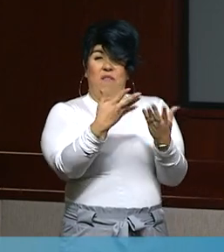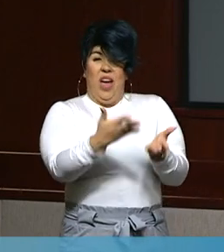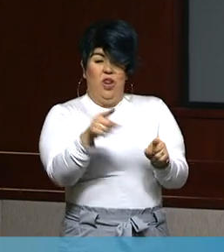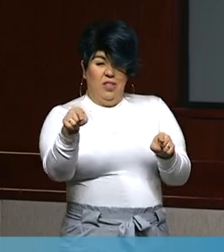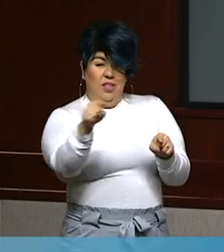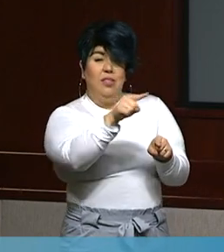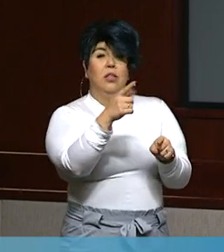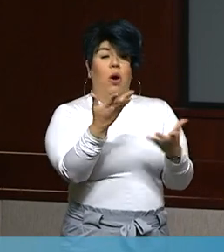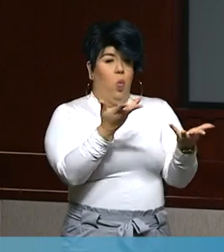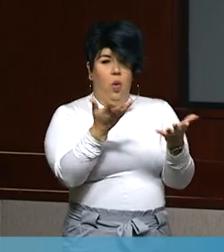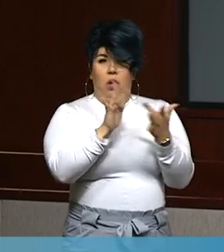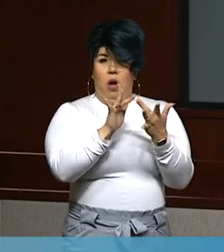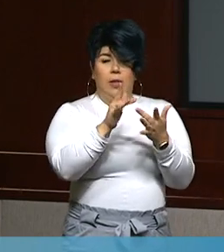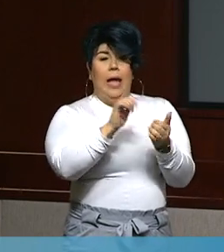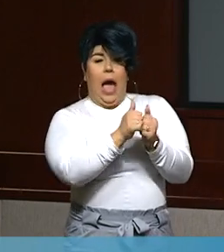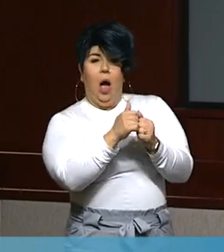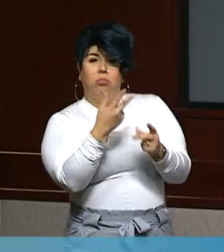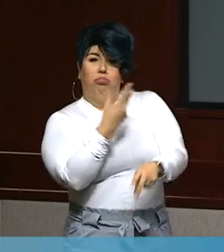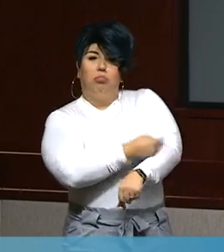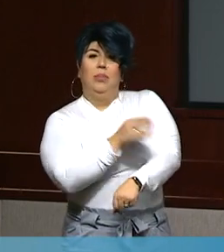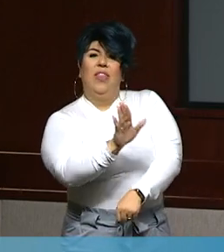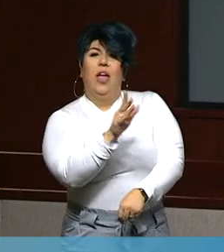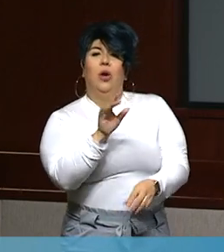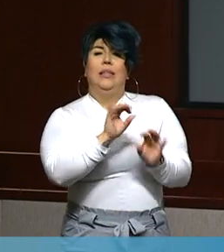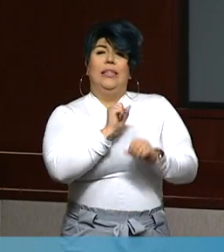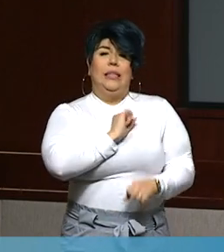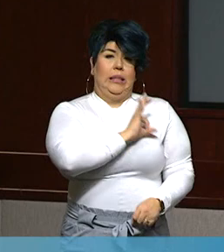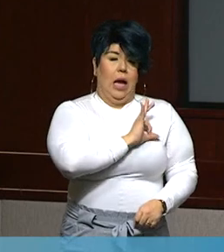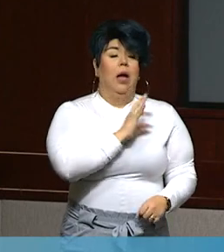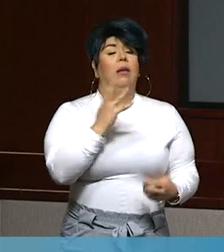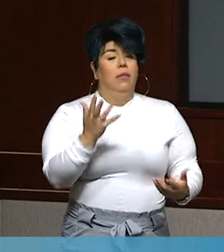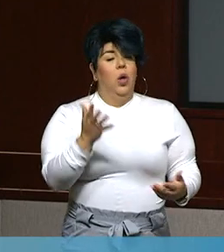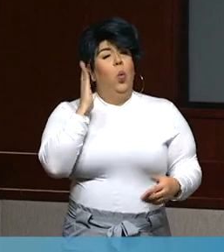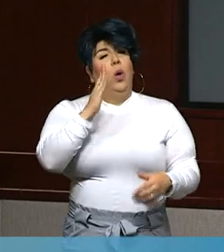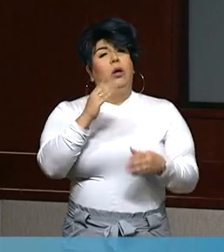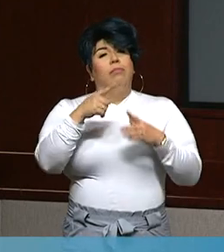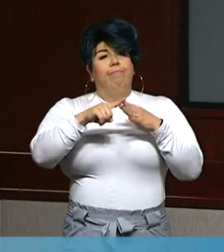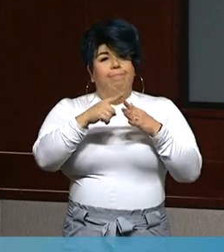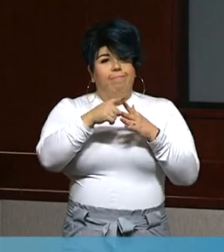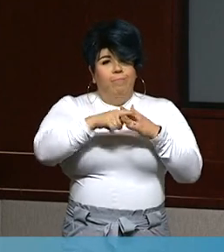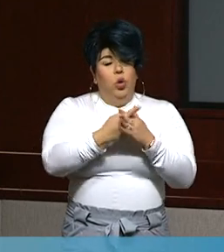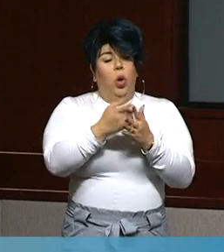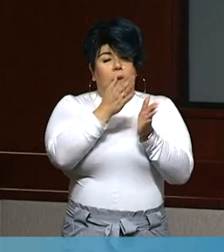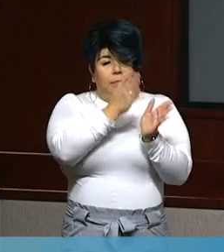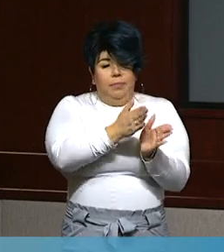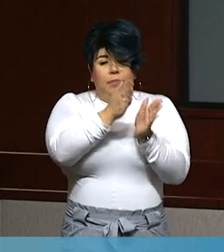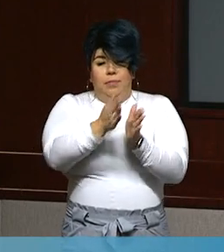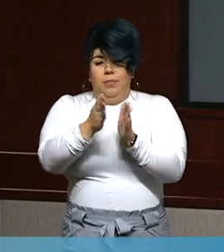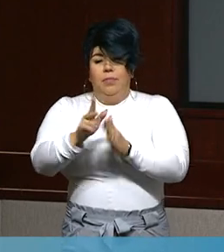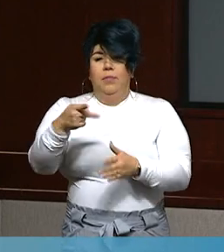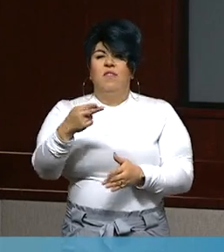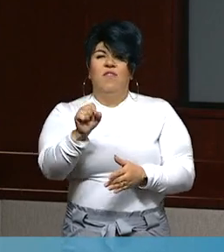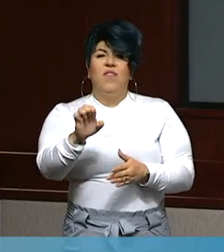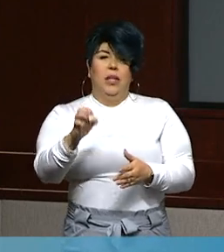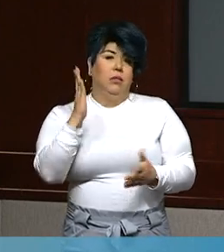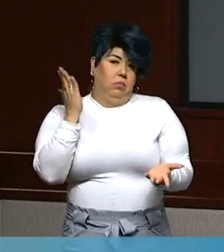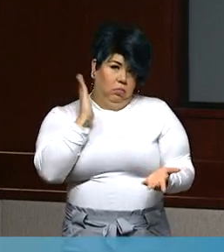their staff and this will be kind of rolled out in a phased approach as more vaccine becomes available in Kern County.